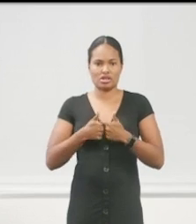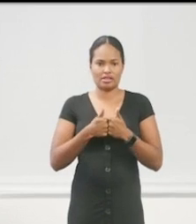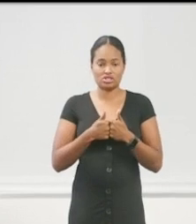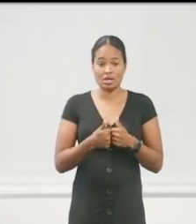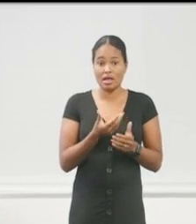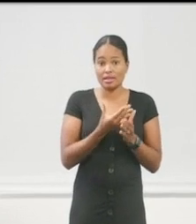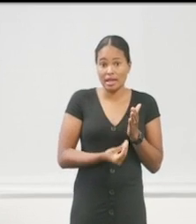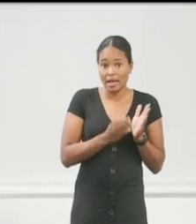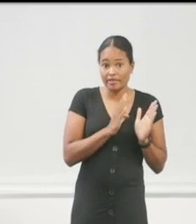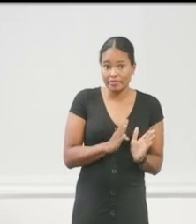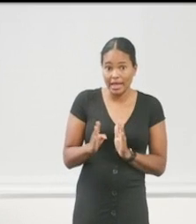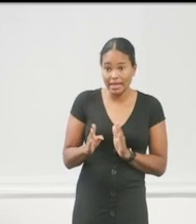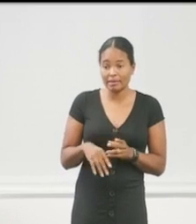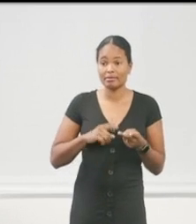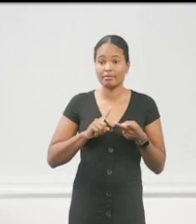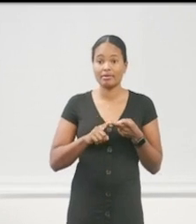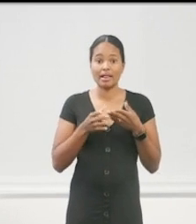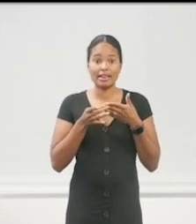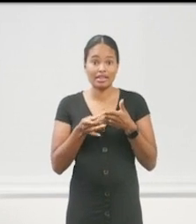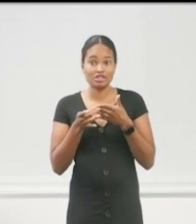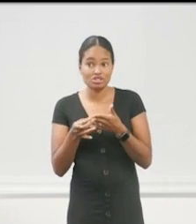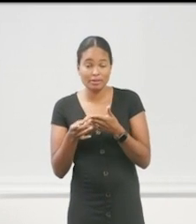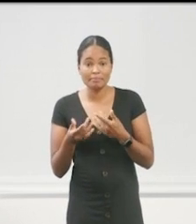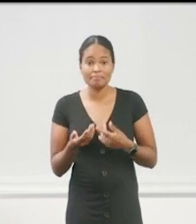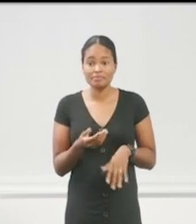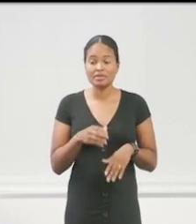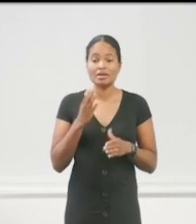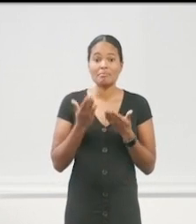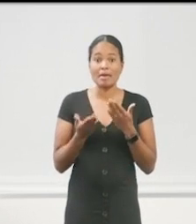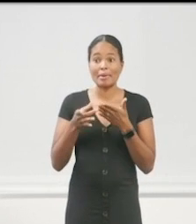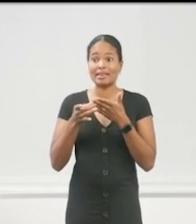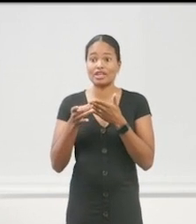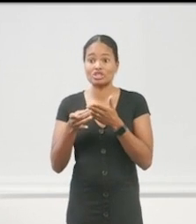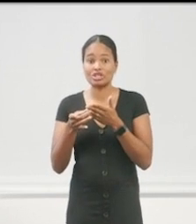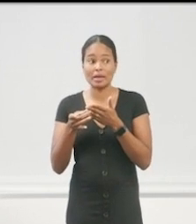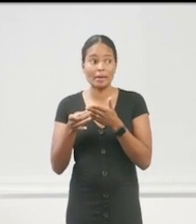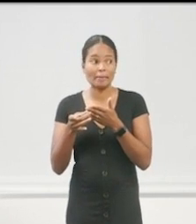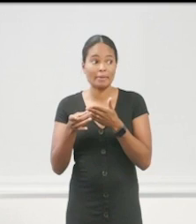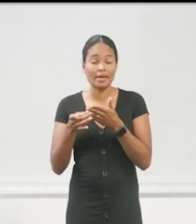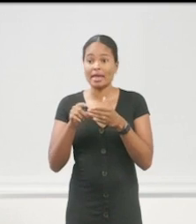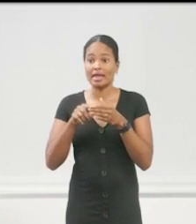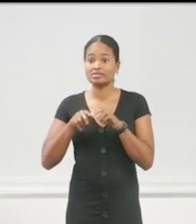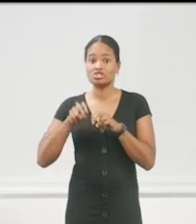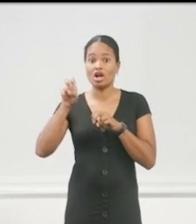planning, leadership. If you've got leadership that's on page E and you're on page A,